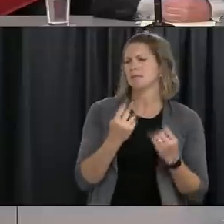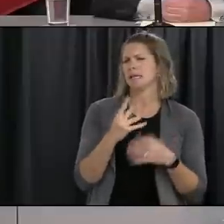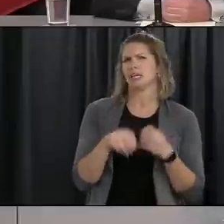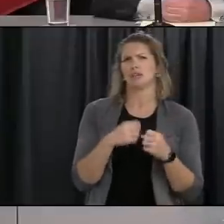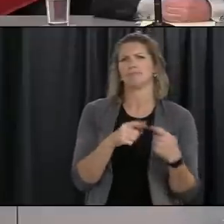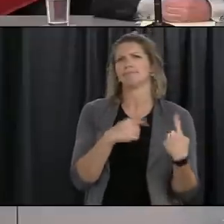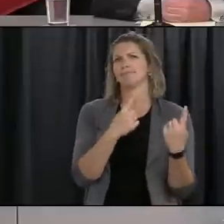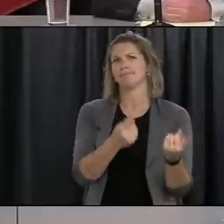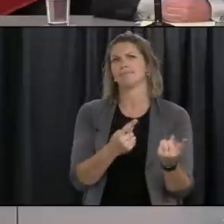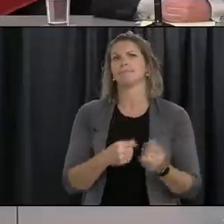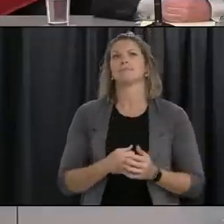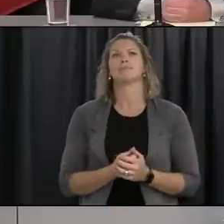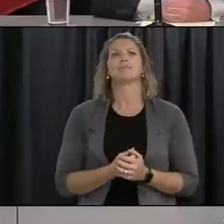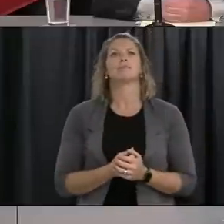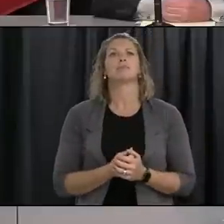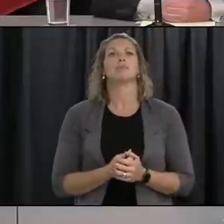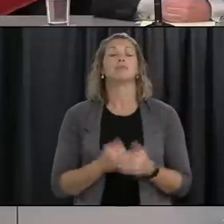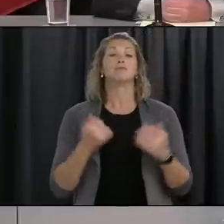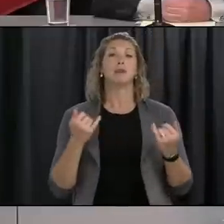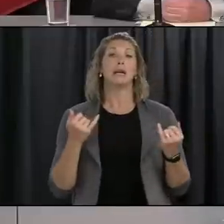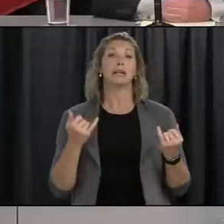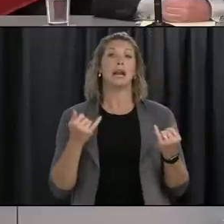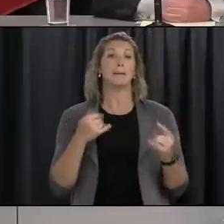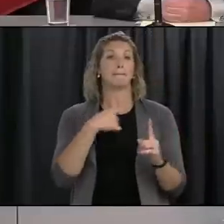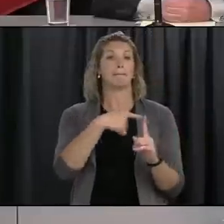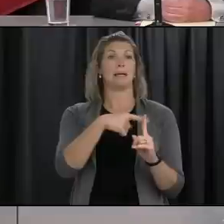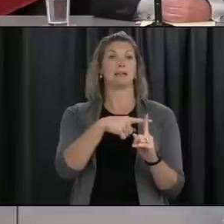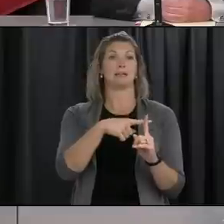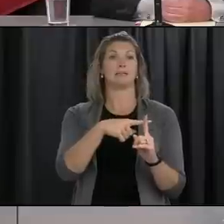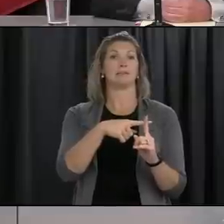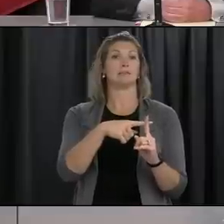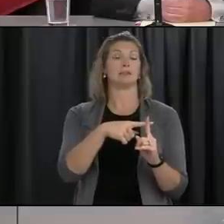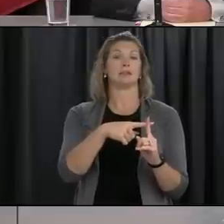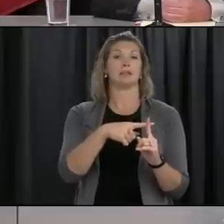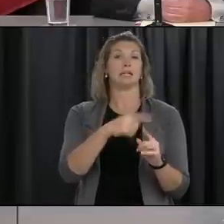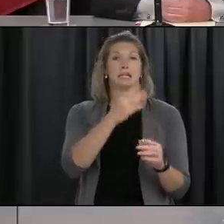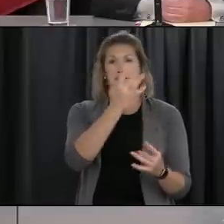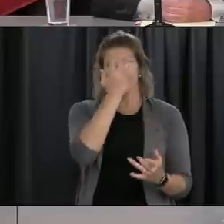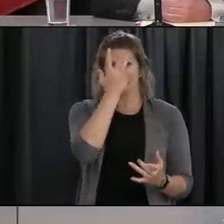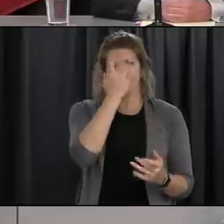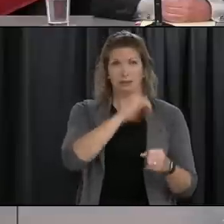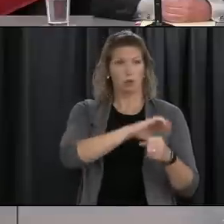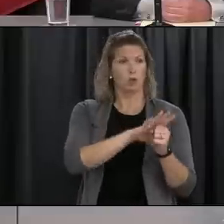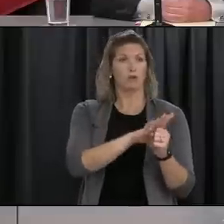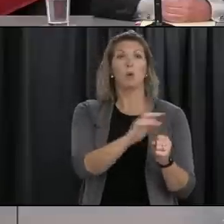us where the positive case is right now uh the positive case is in happy valley goose bay